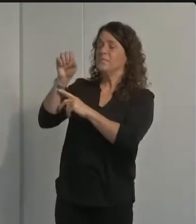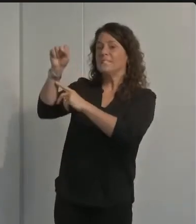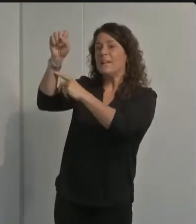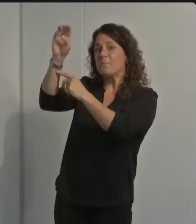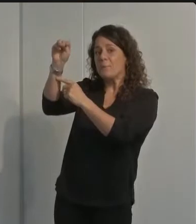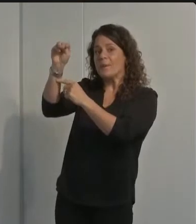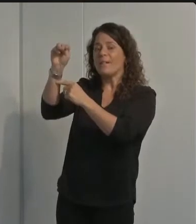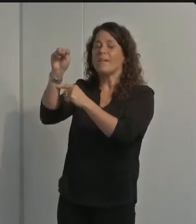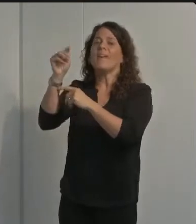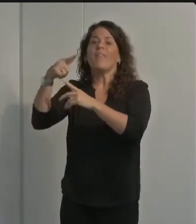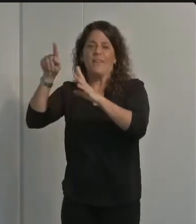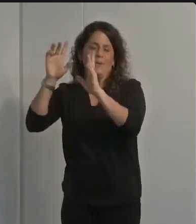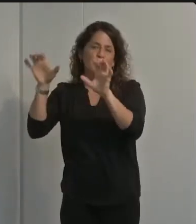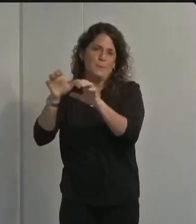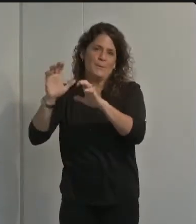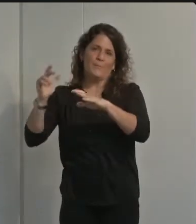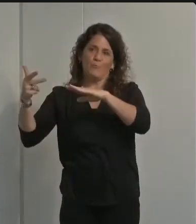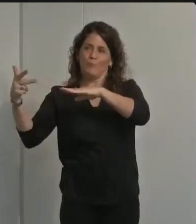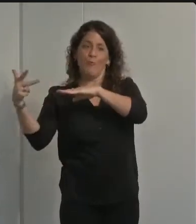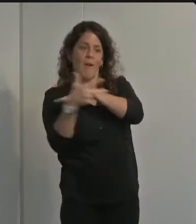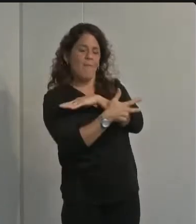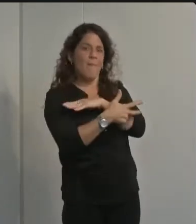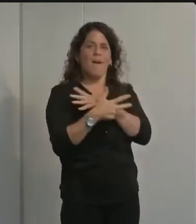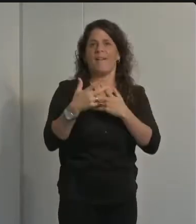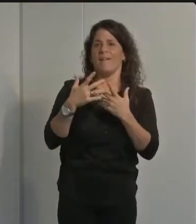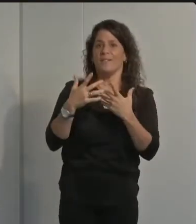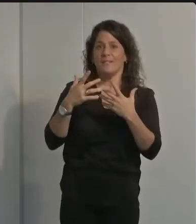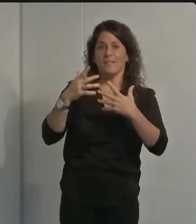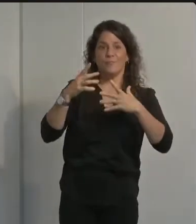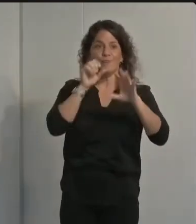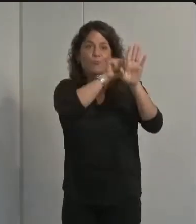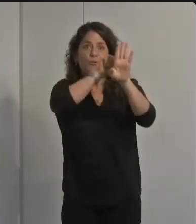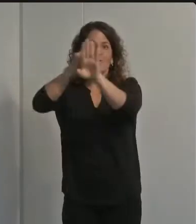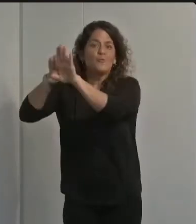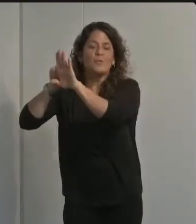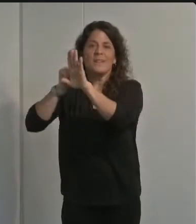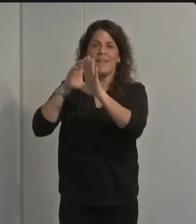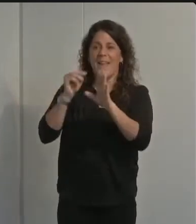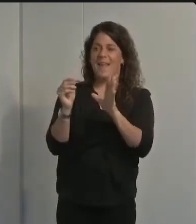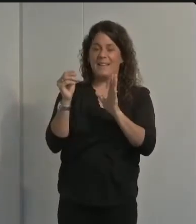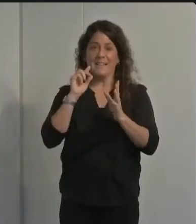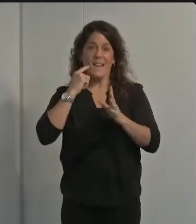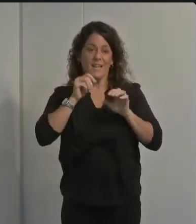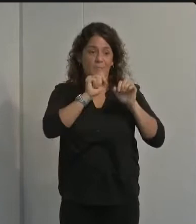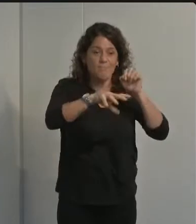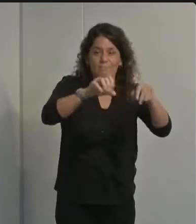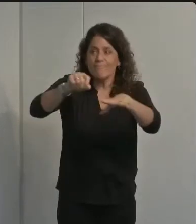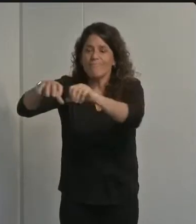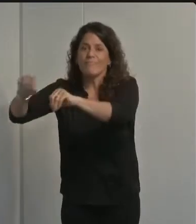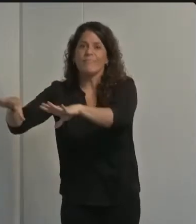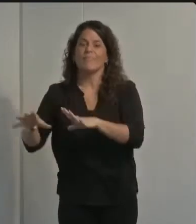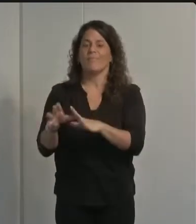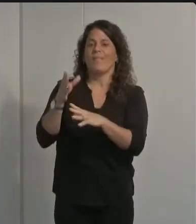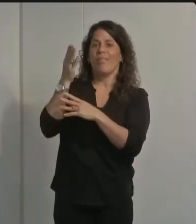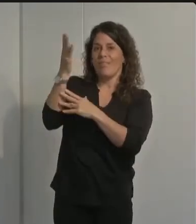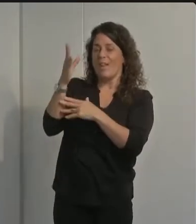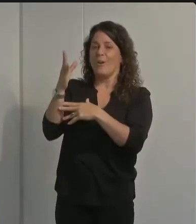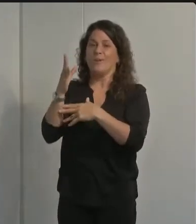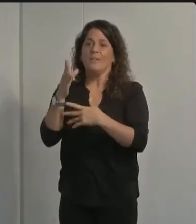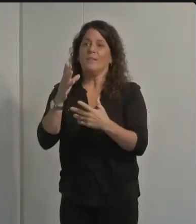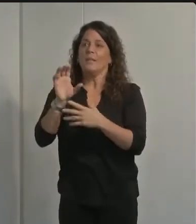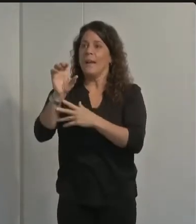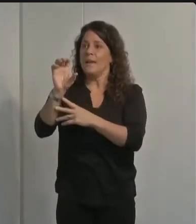-through trick-or-treat events hosted by alan hancock college pioneer valley high school and the santa maria police department